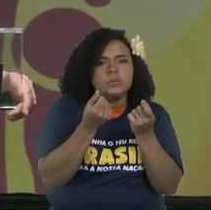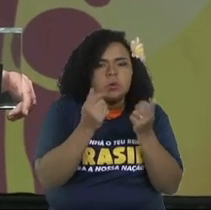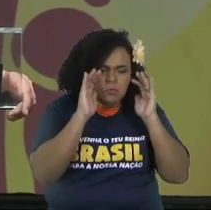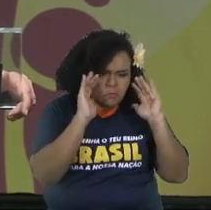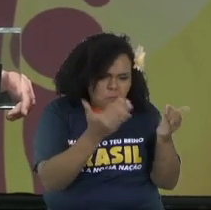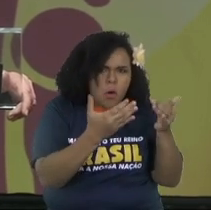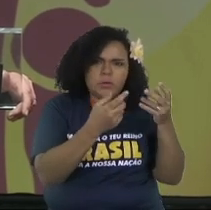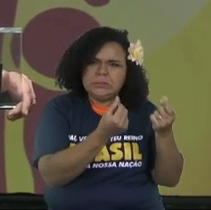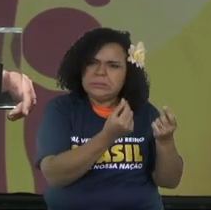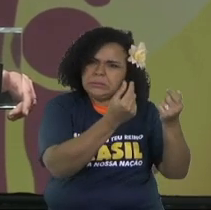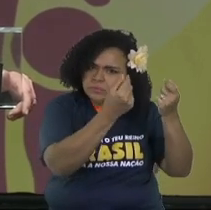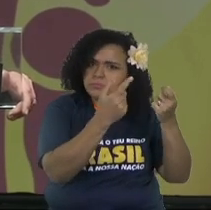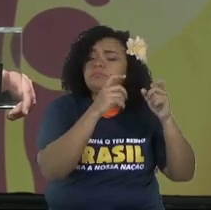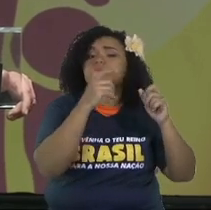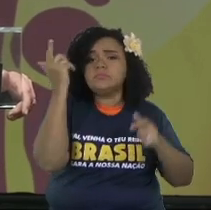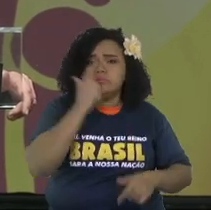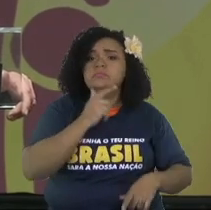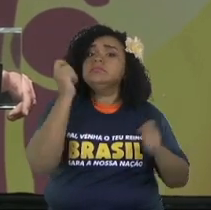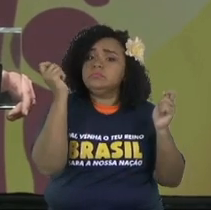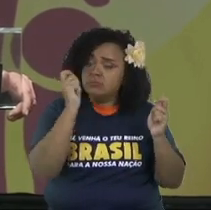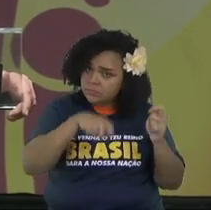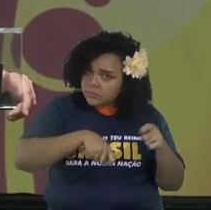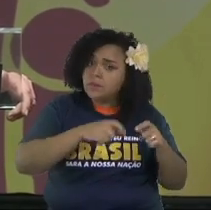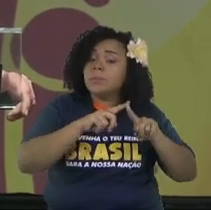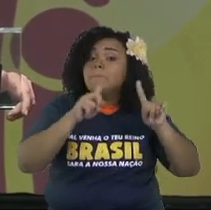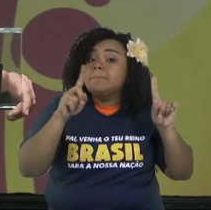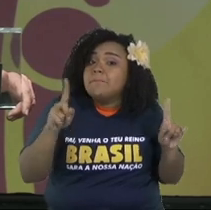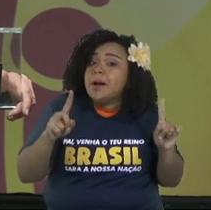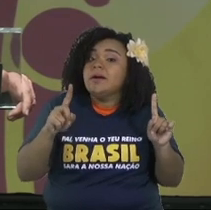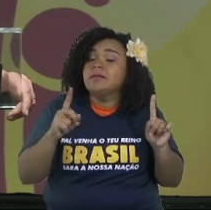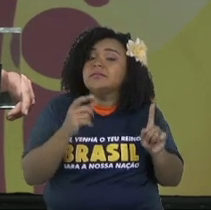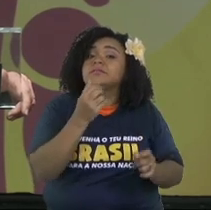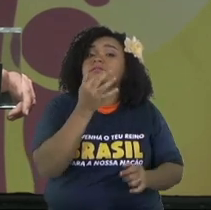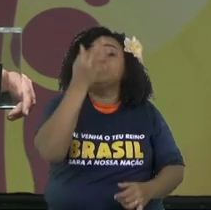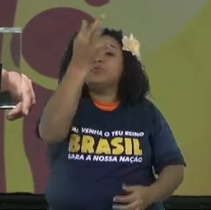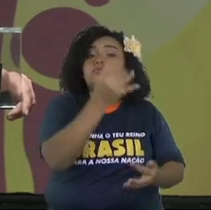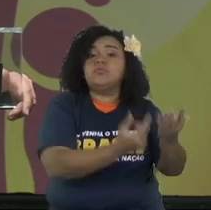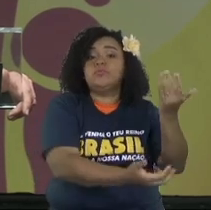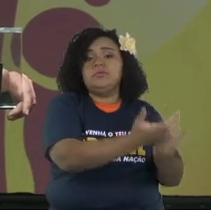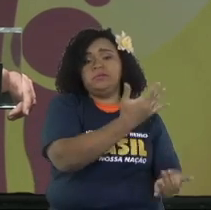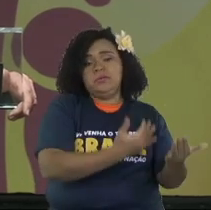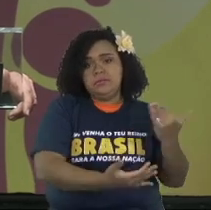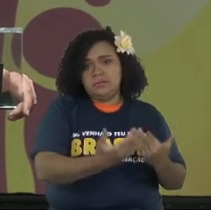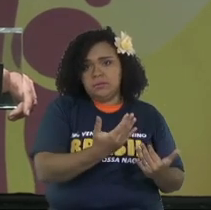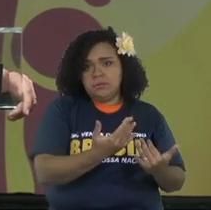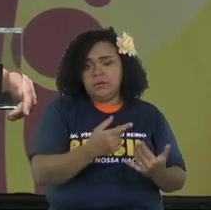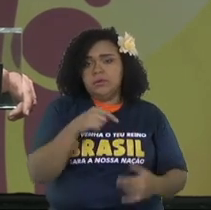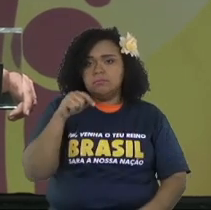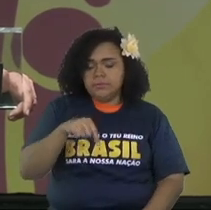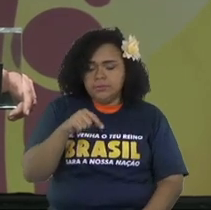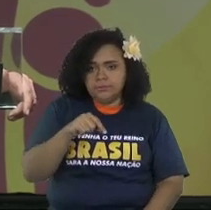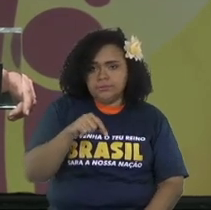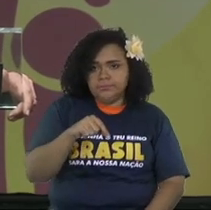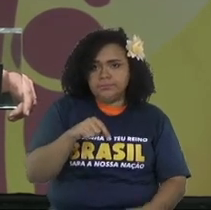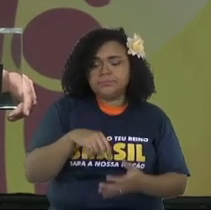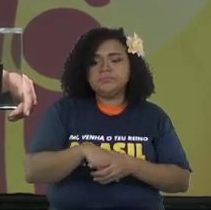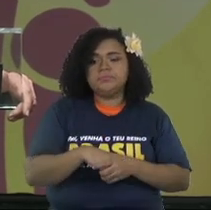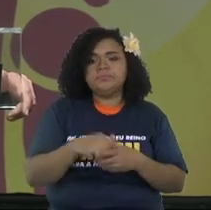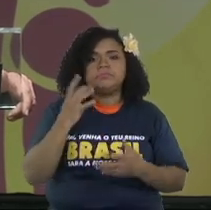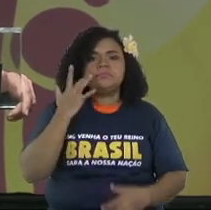What profit do you have if you make, like, a lot of money and you go to heaven? You go to hell, I'm sorry.